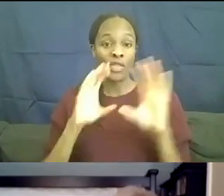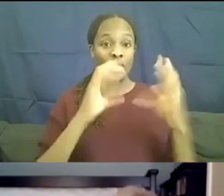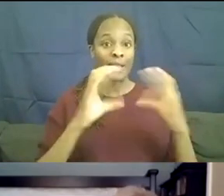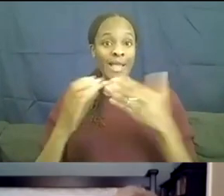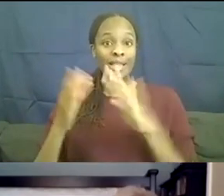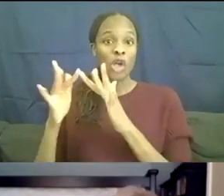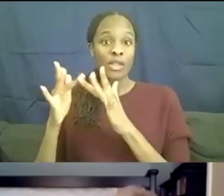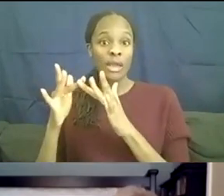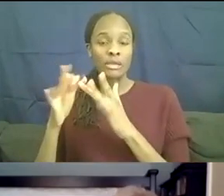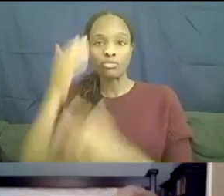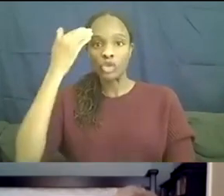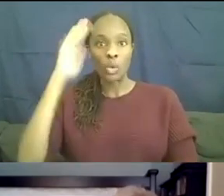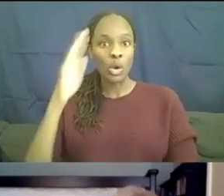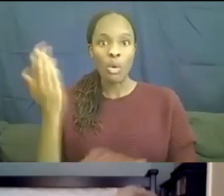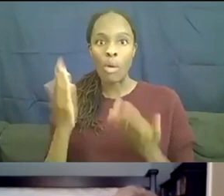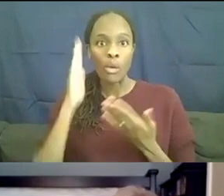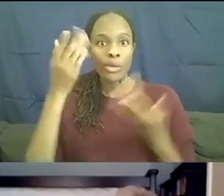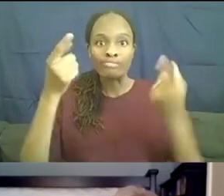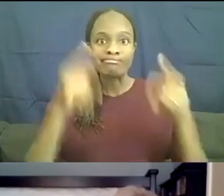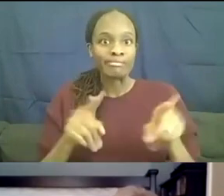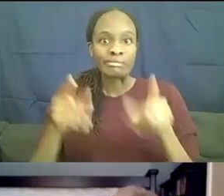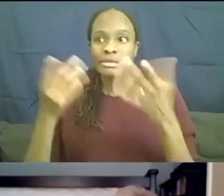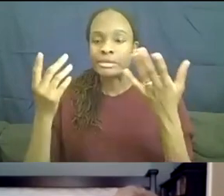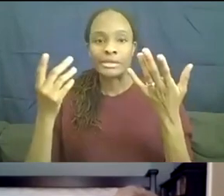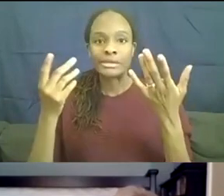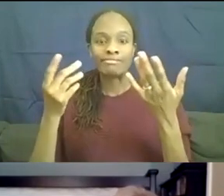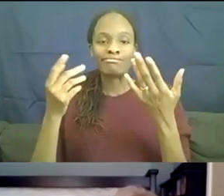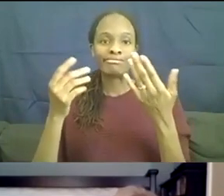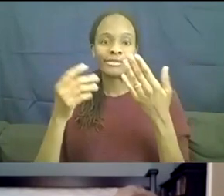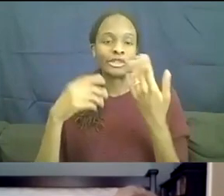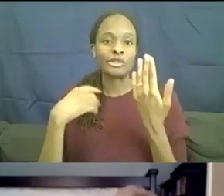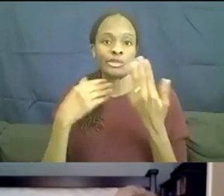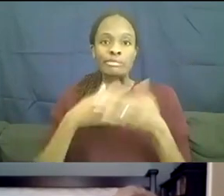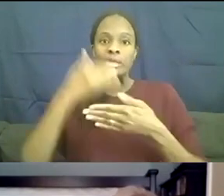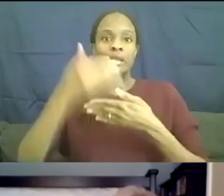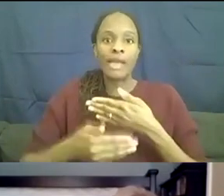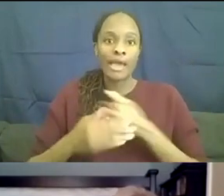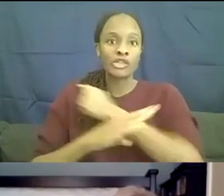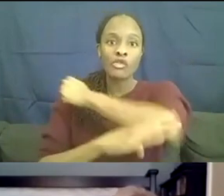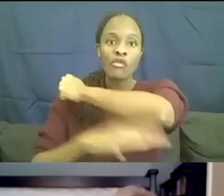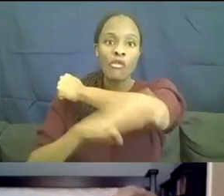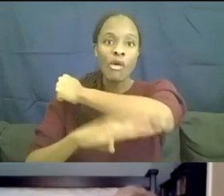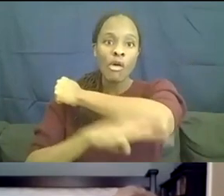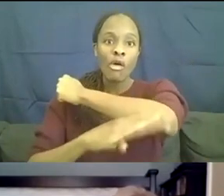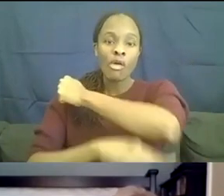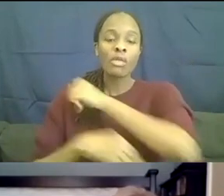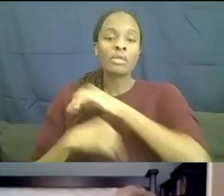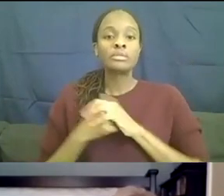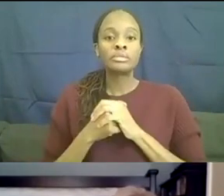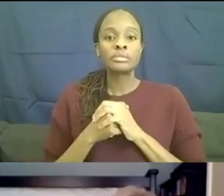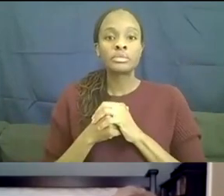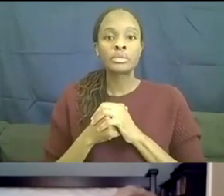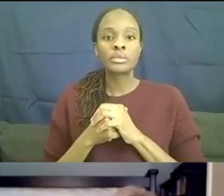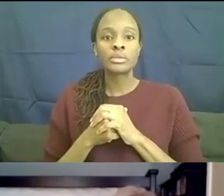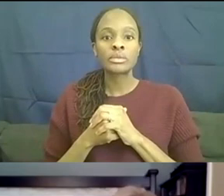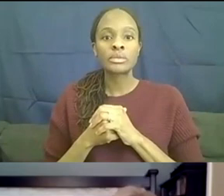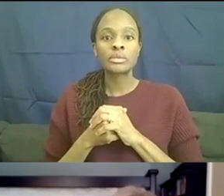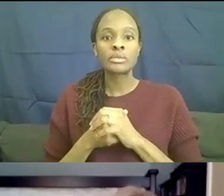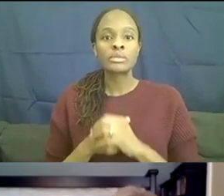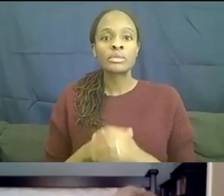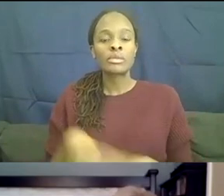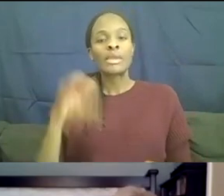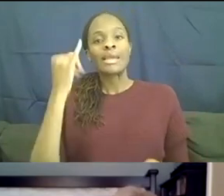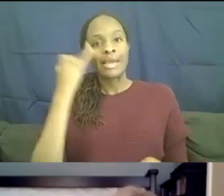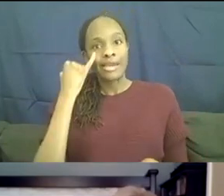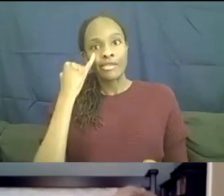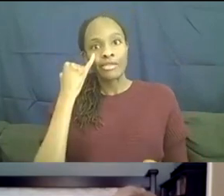what's going to happen next fall. So we don't. If there's a, not a coronavirus. If there's not a